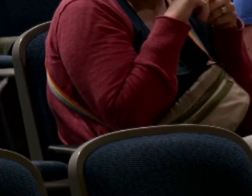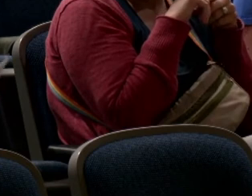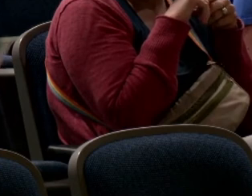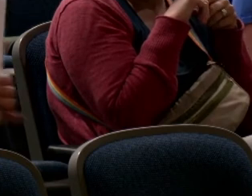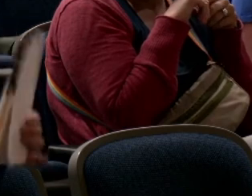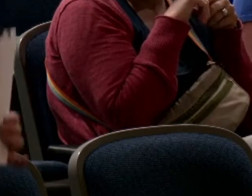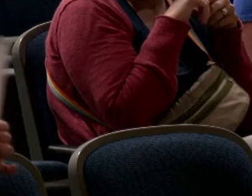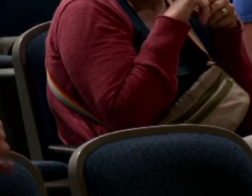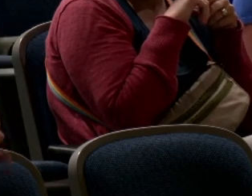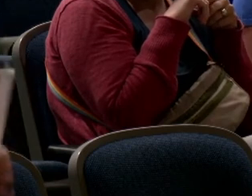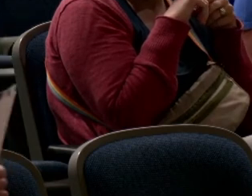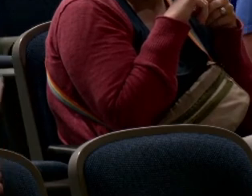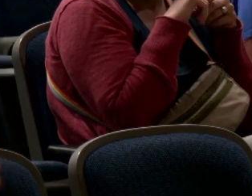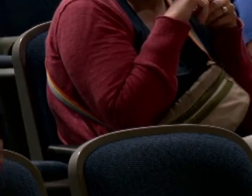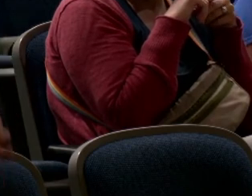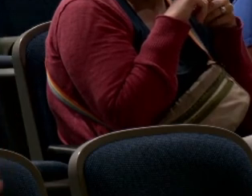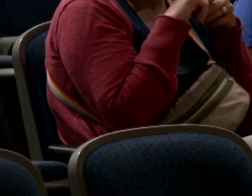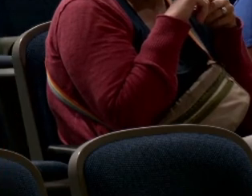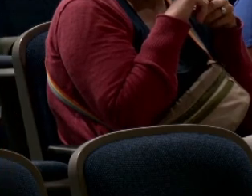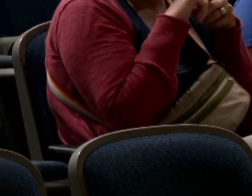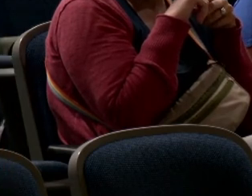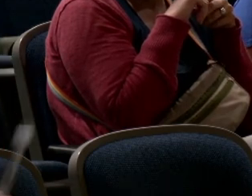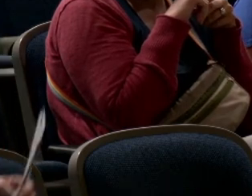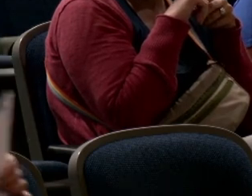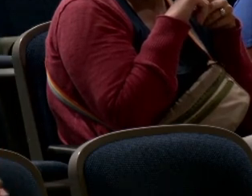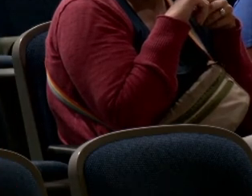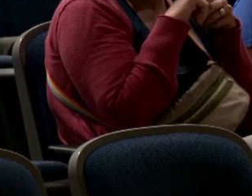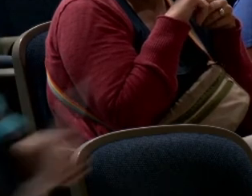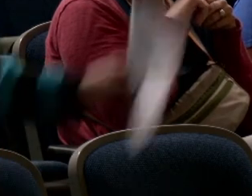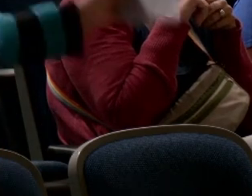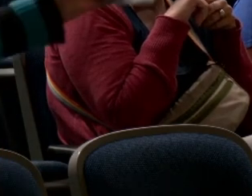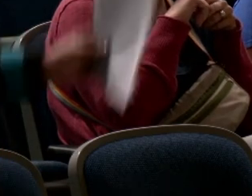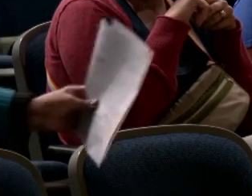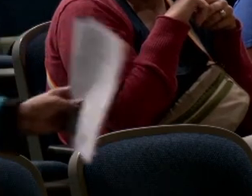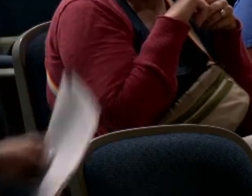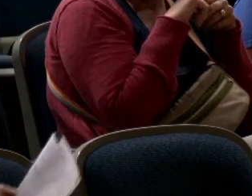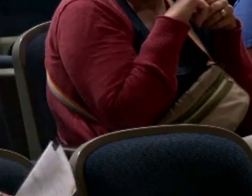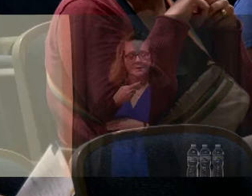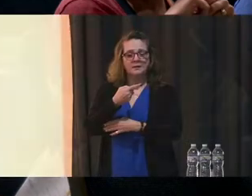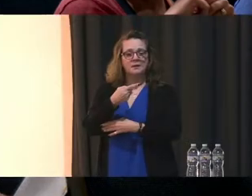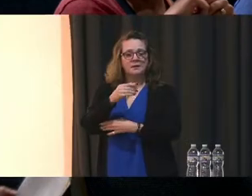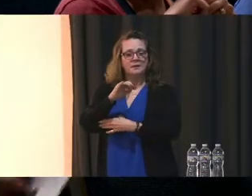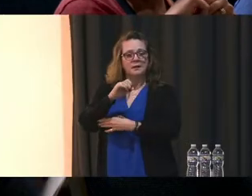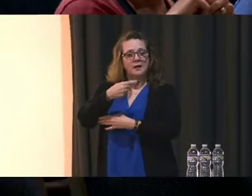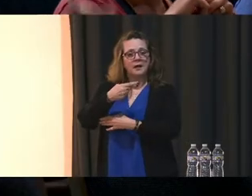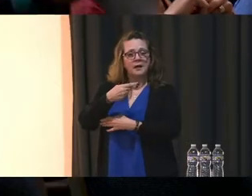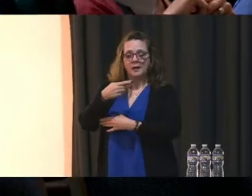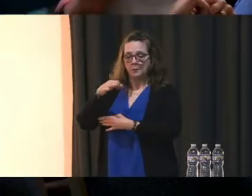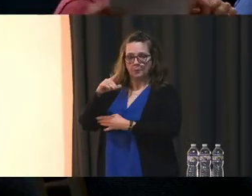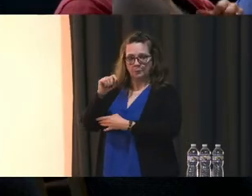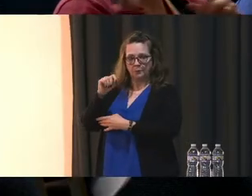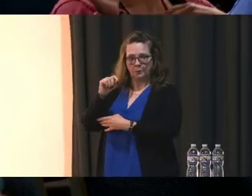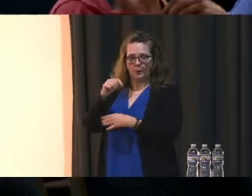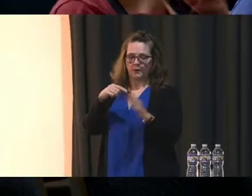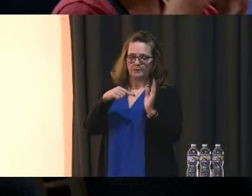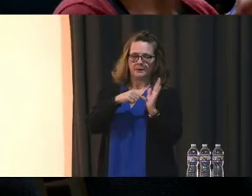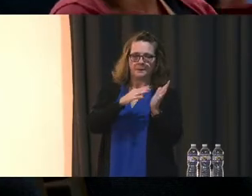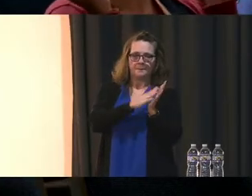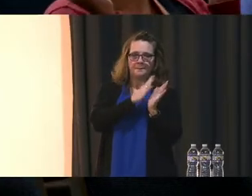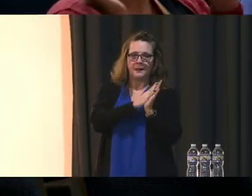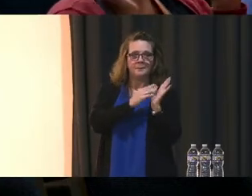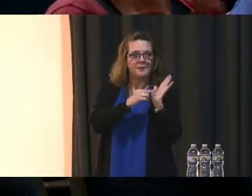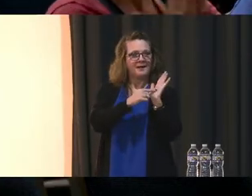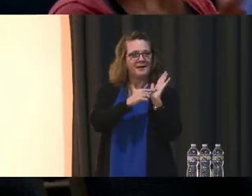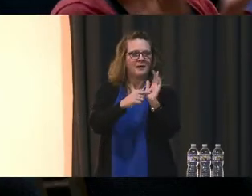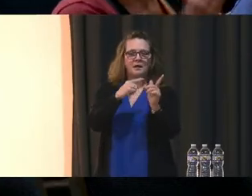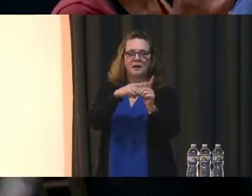the history of that is also that High Point appears on papers And then all of a sudden, it disappears